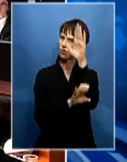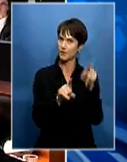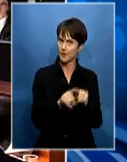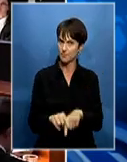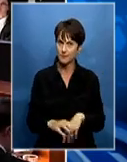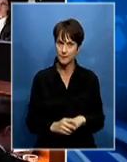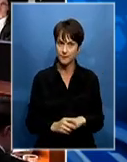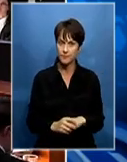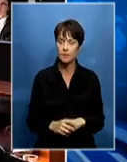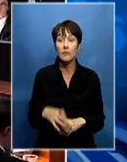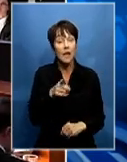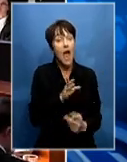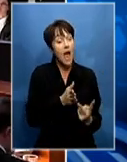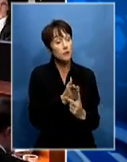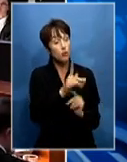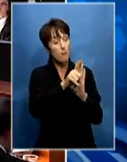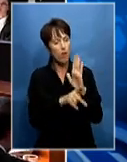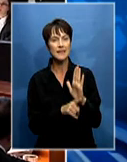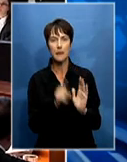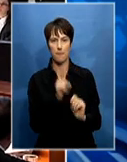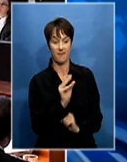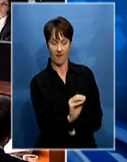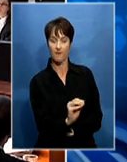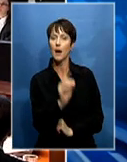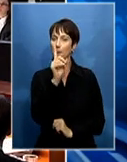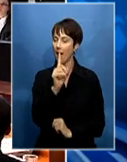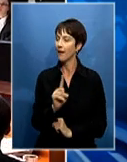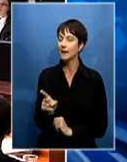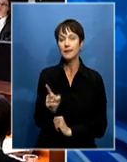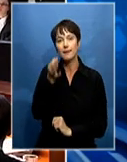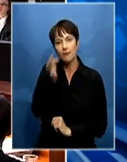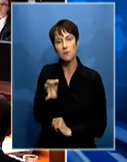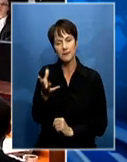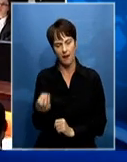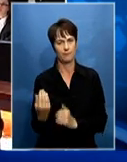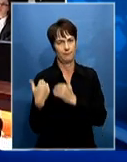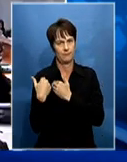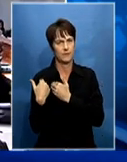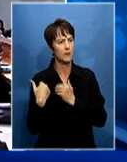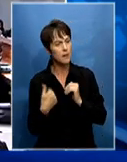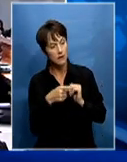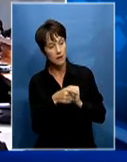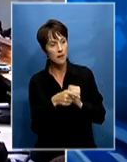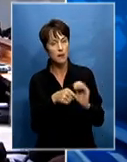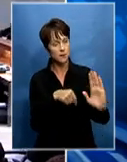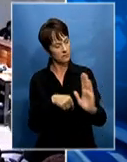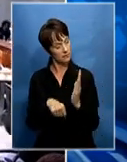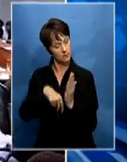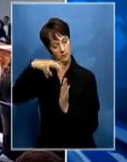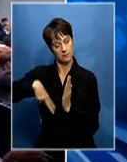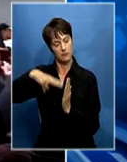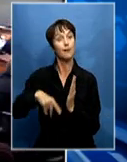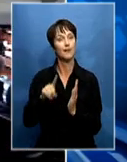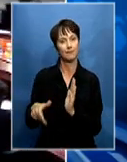saying admissions policies are irrelevant, we're saying they don't apply retrospectively and they need to be certified. The country's